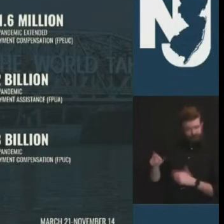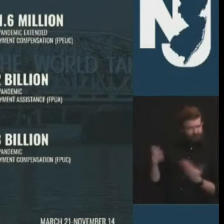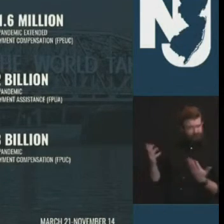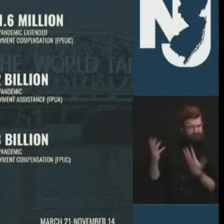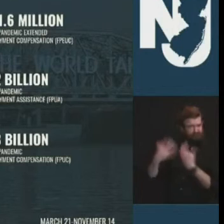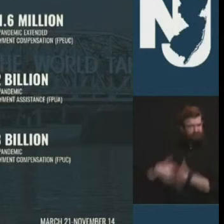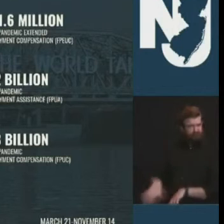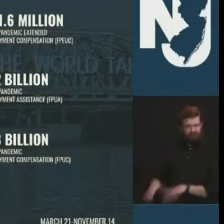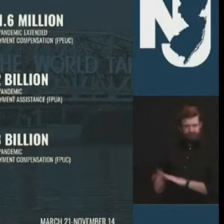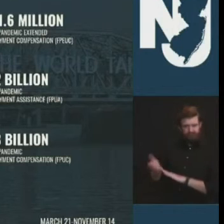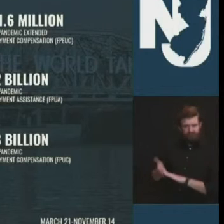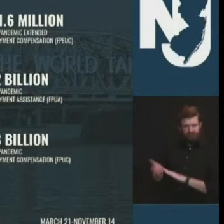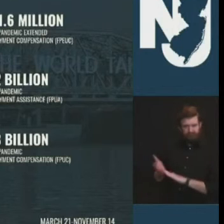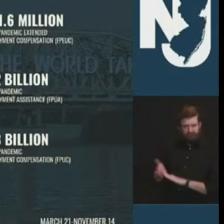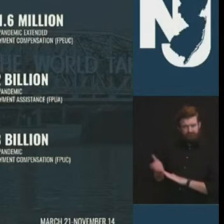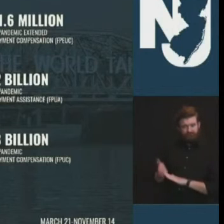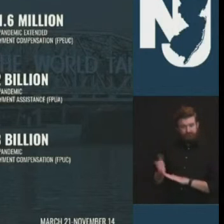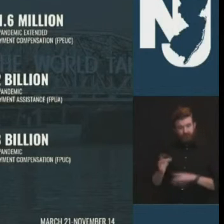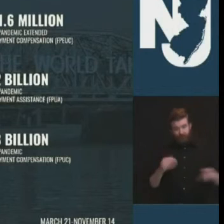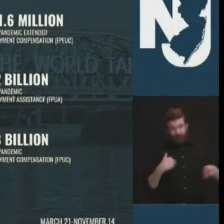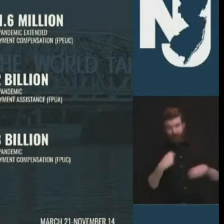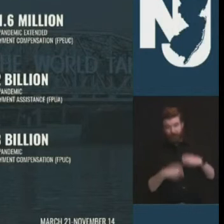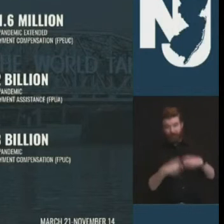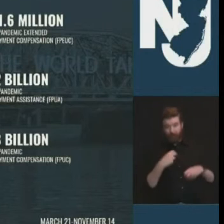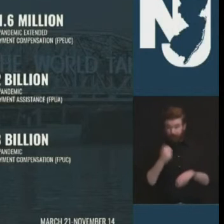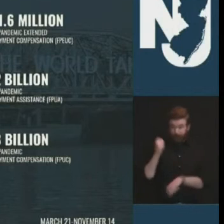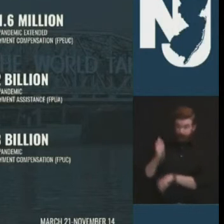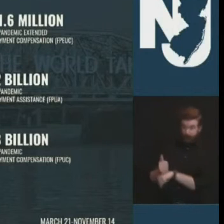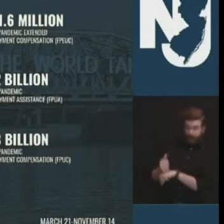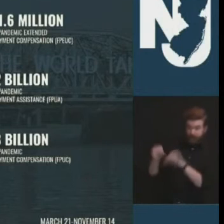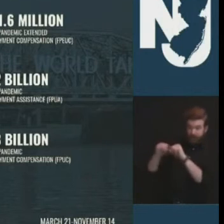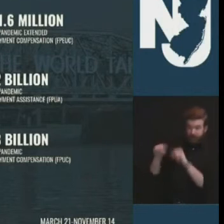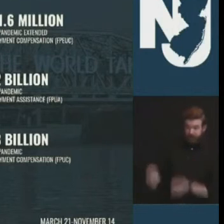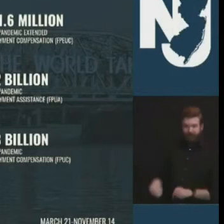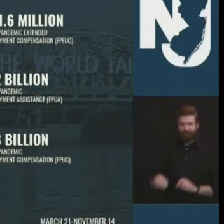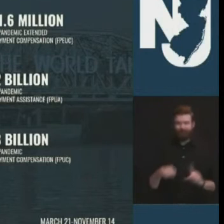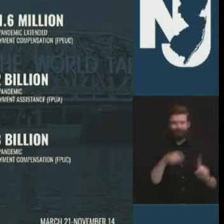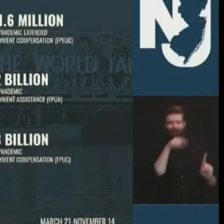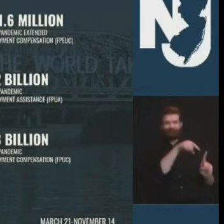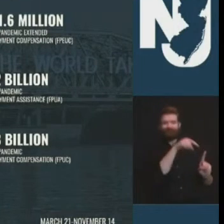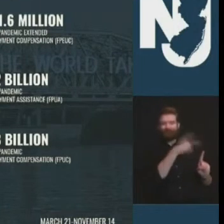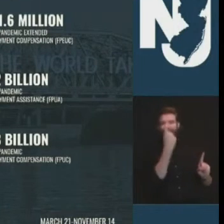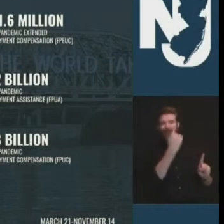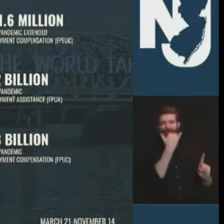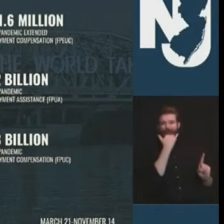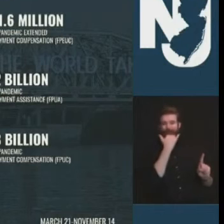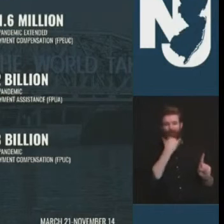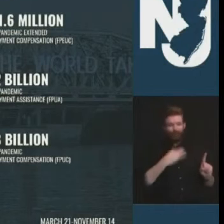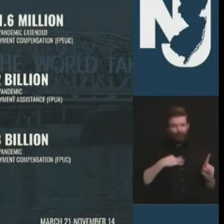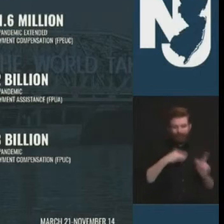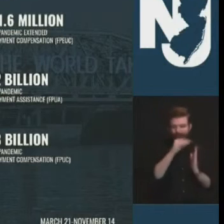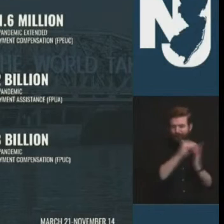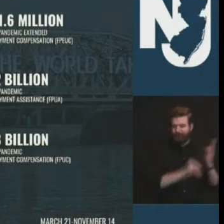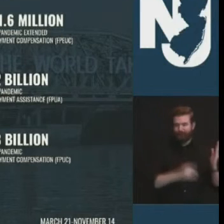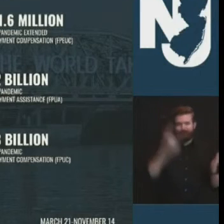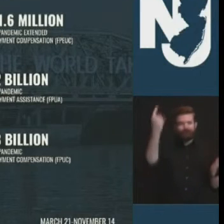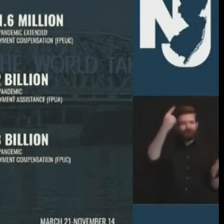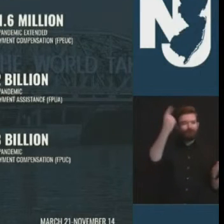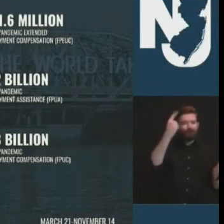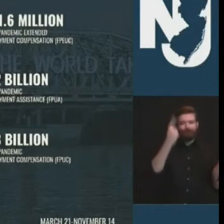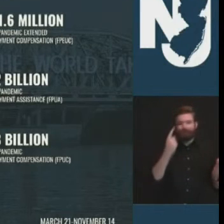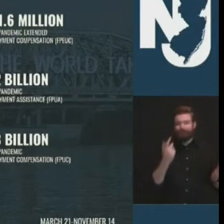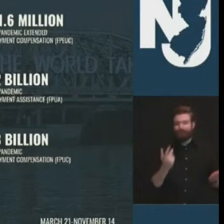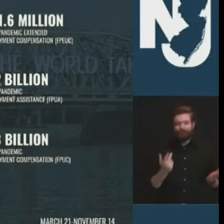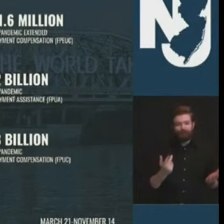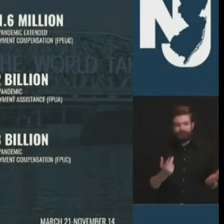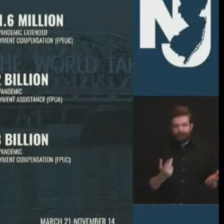up to speed with it even though it continues to be a very high number the reasons are very particular to the individual case and i will just